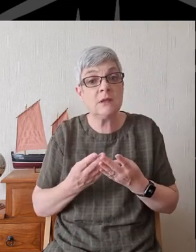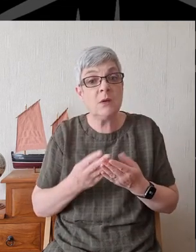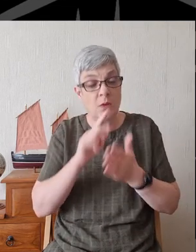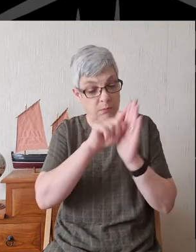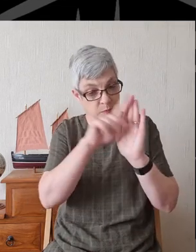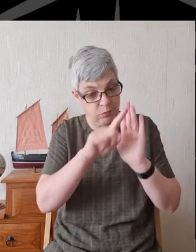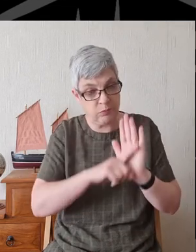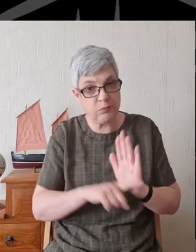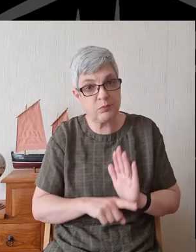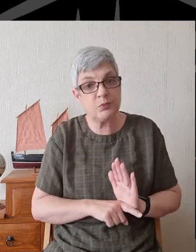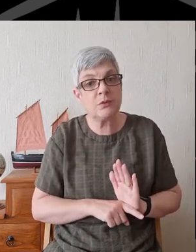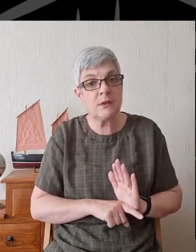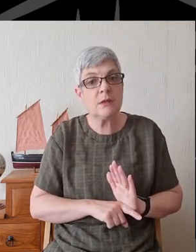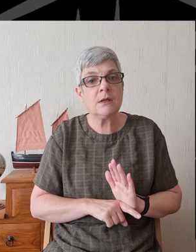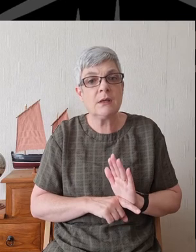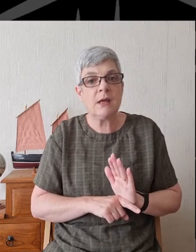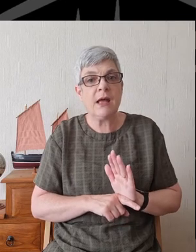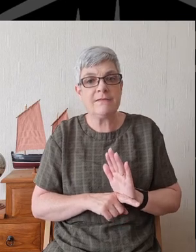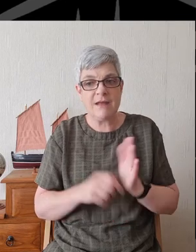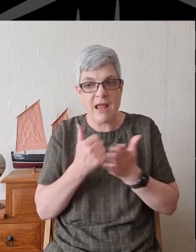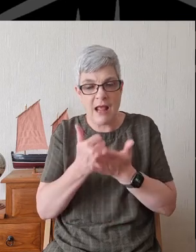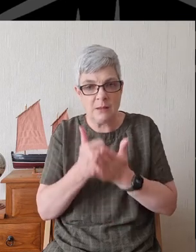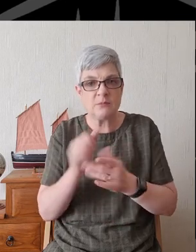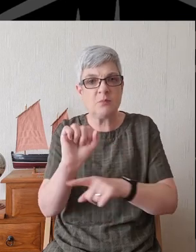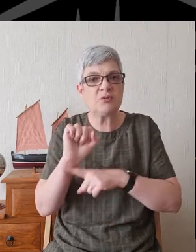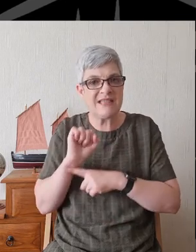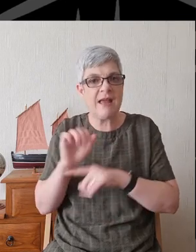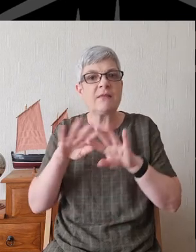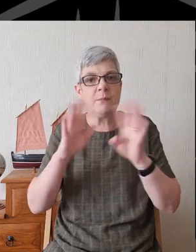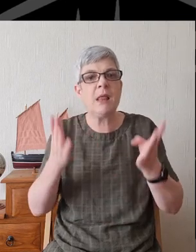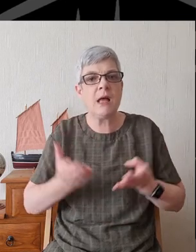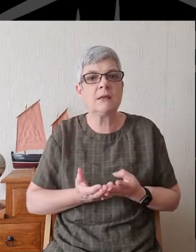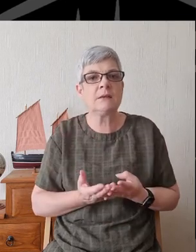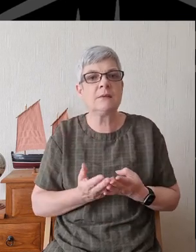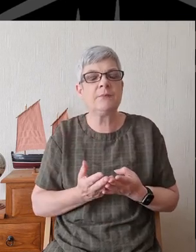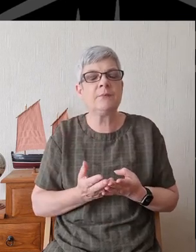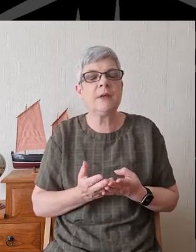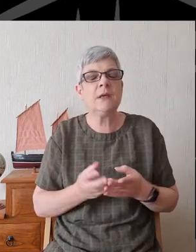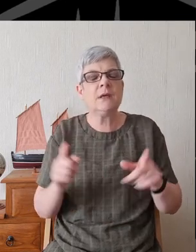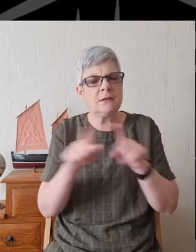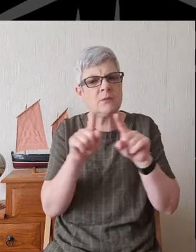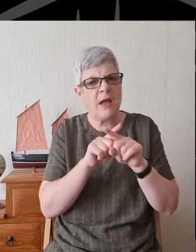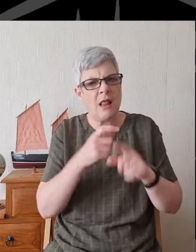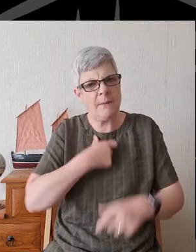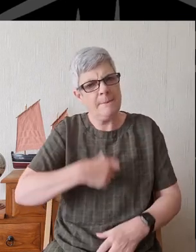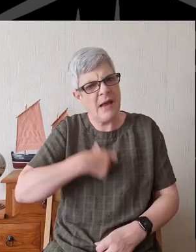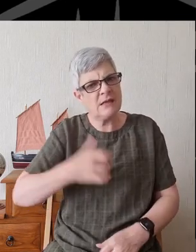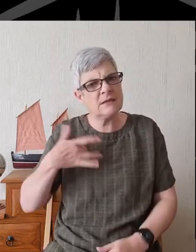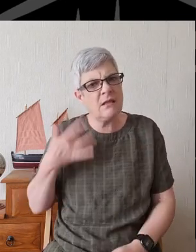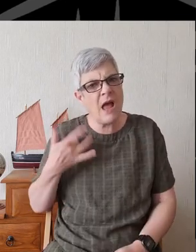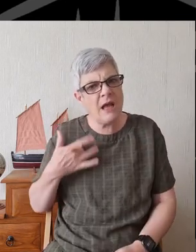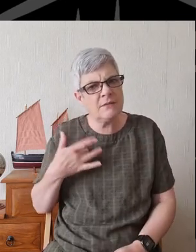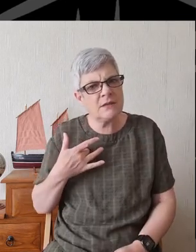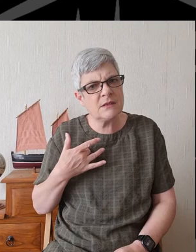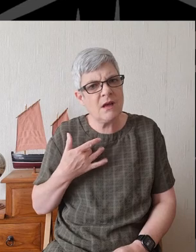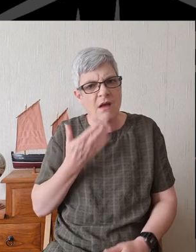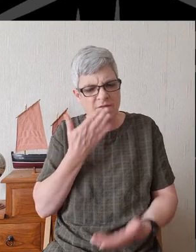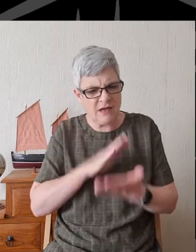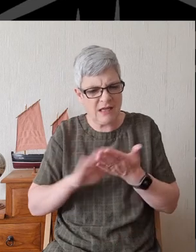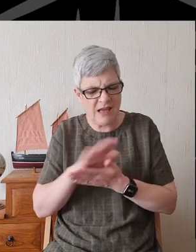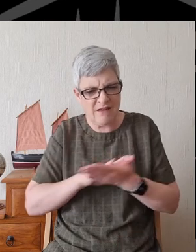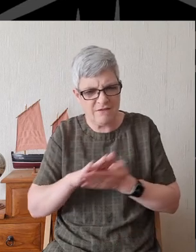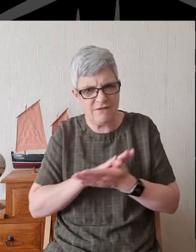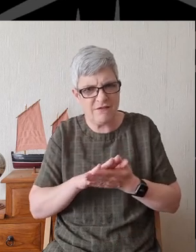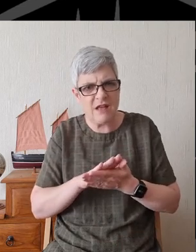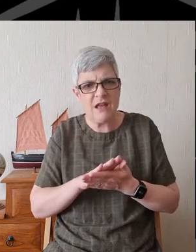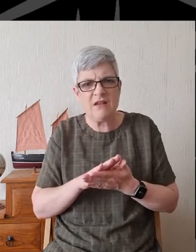life of this planet And in our personal lives Forgive us For our failure To care for the earth As we